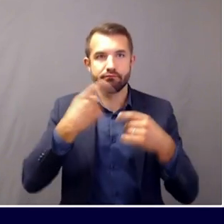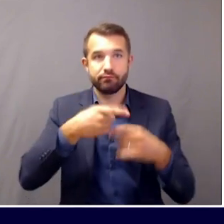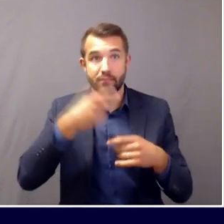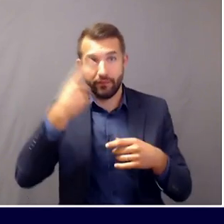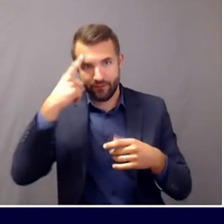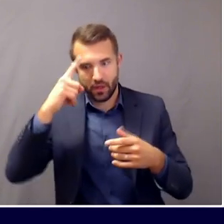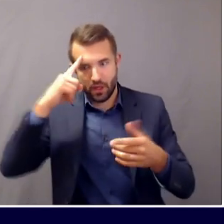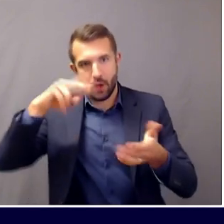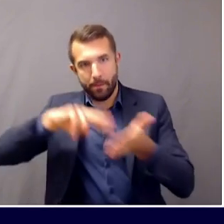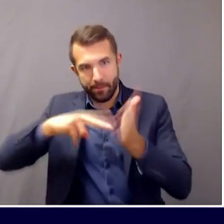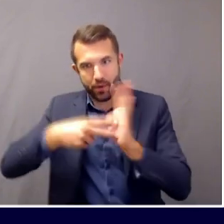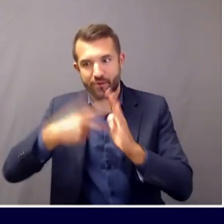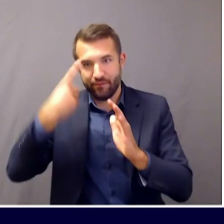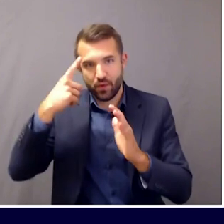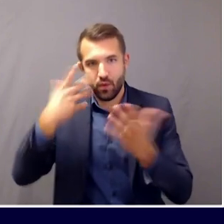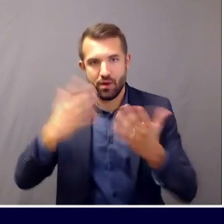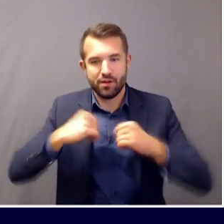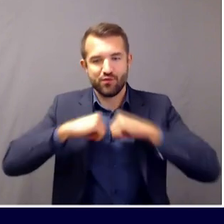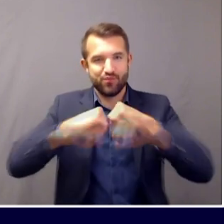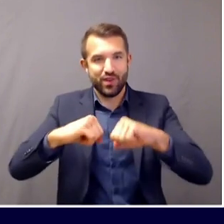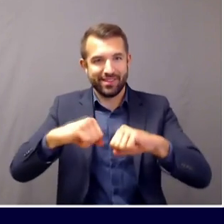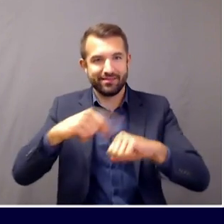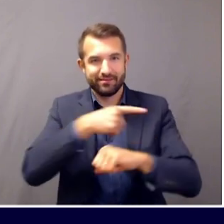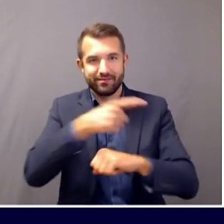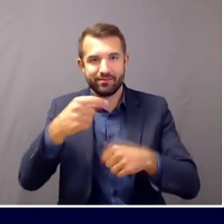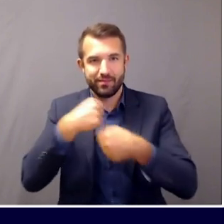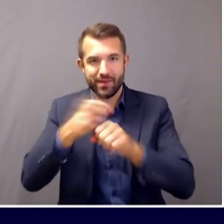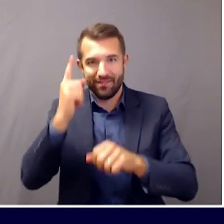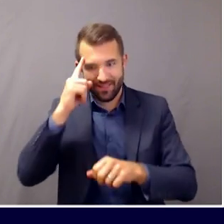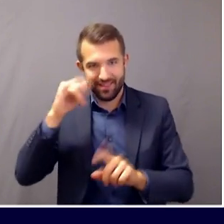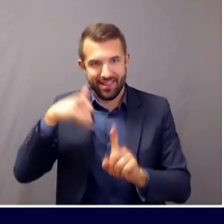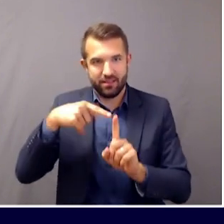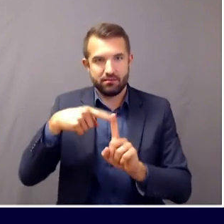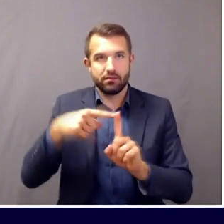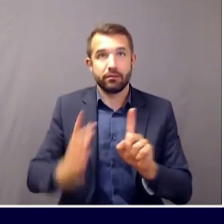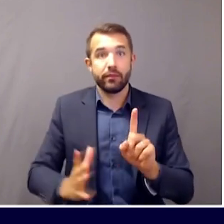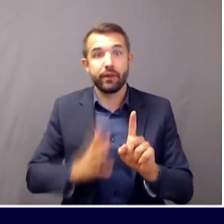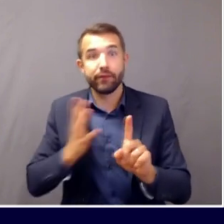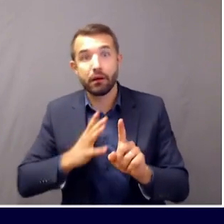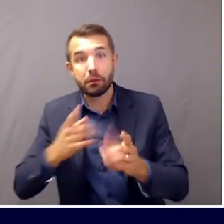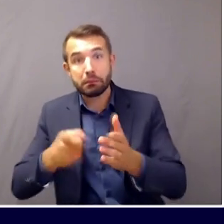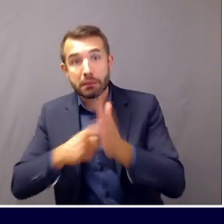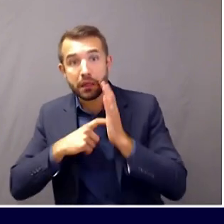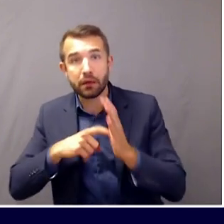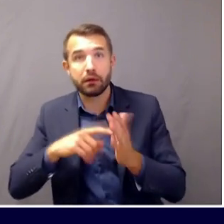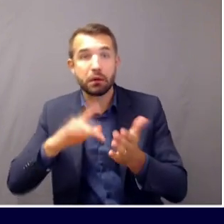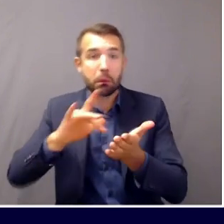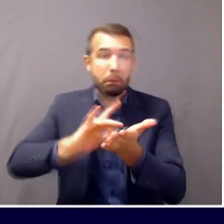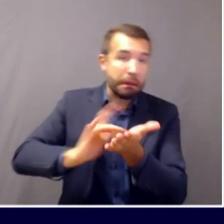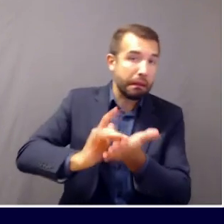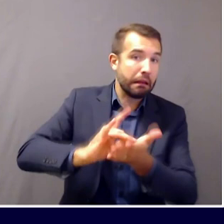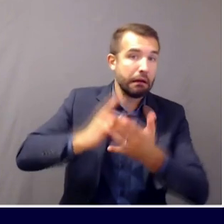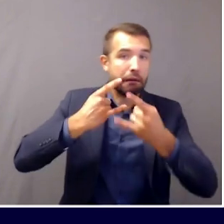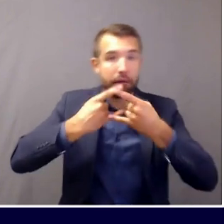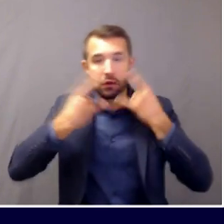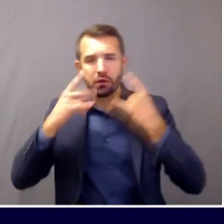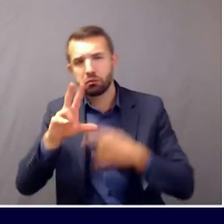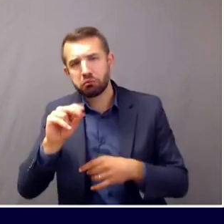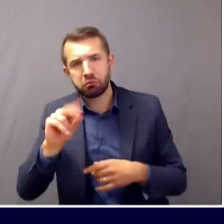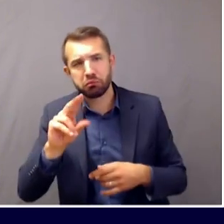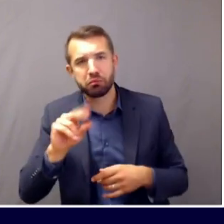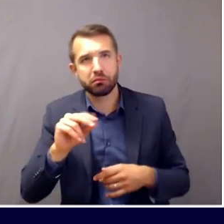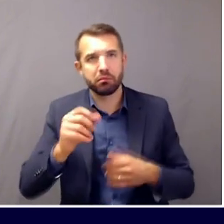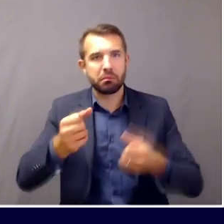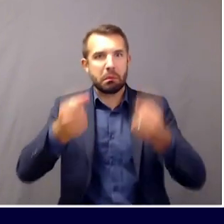have to be anything fancy. It doesn't have to be medical grade, although that's fine. But a face covering, many of which are now being